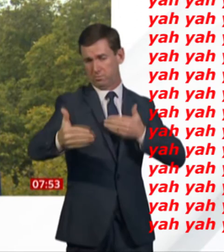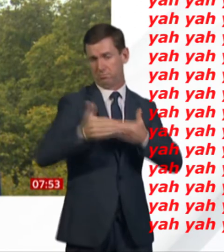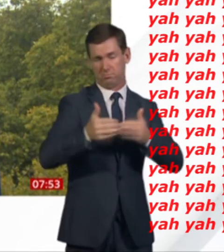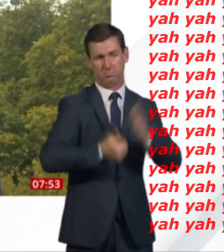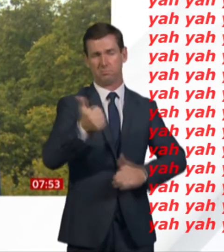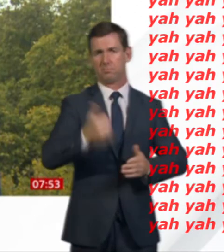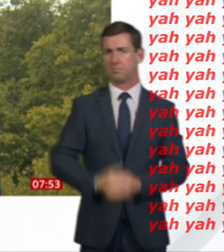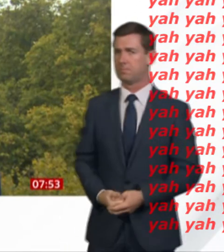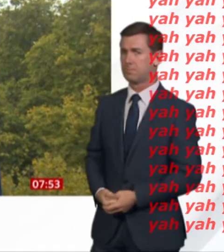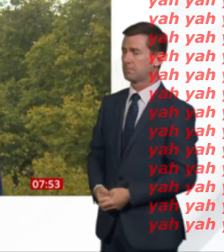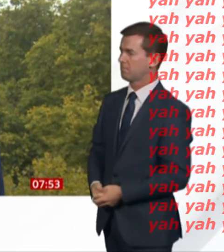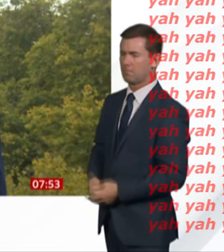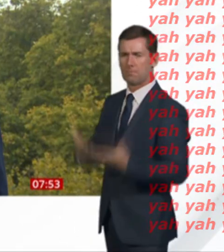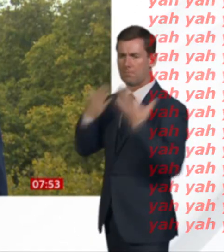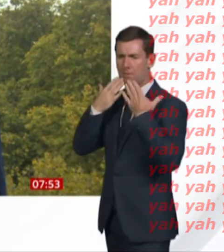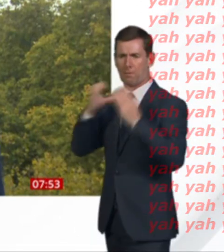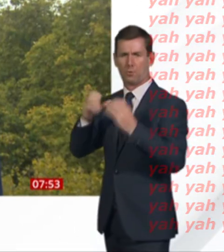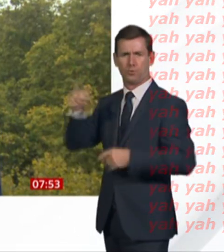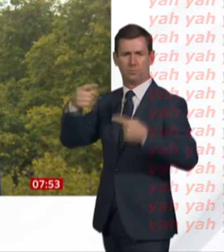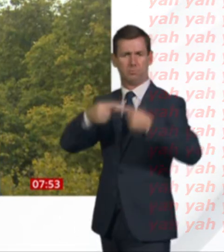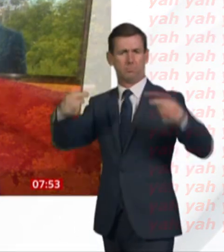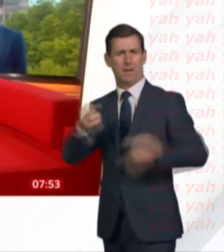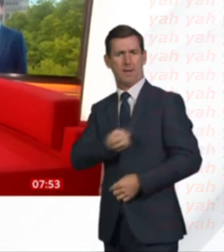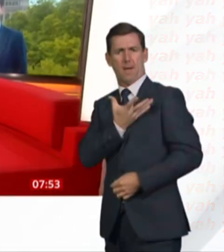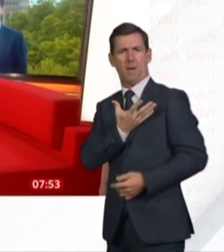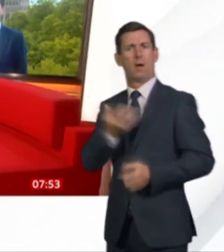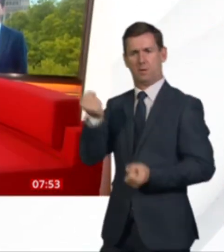OK, thank you very much, Richard Bergen, Shadow Justice Secretary. Thank you very much for talking to us on Breakfast.